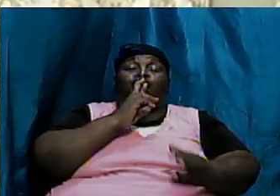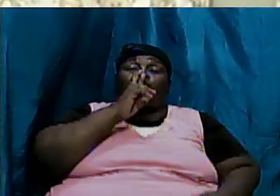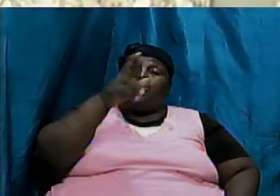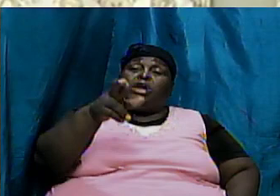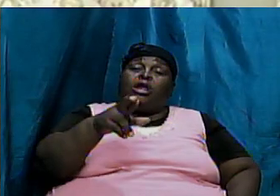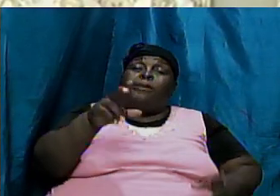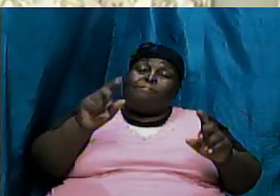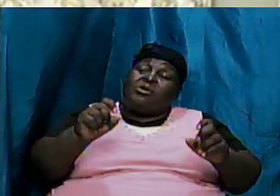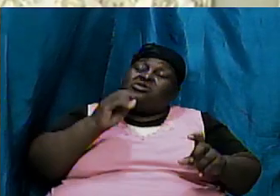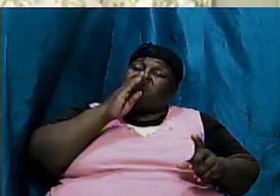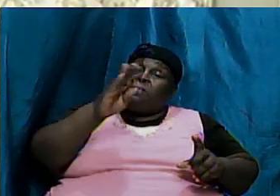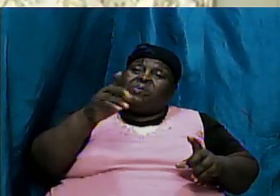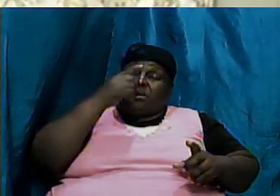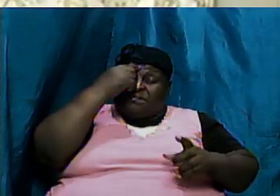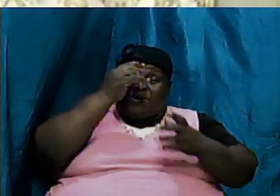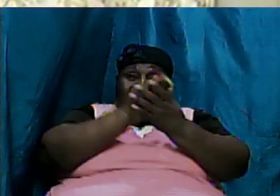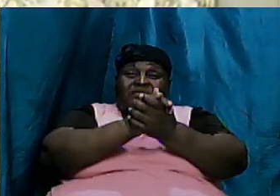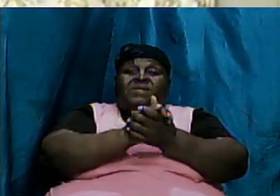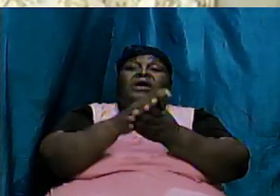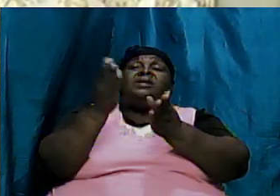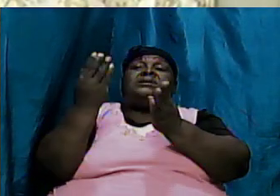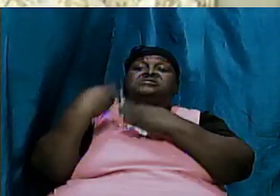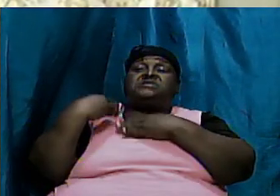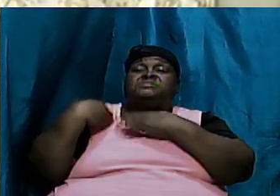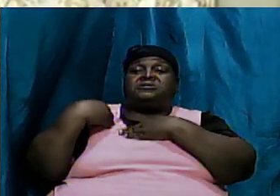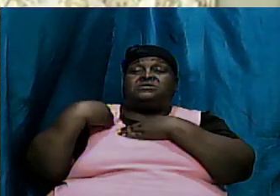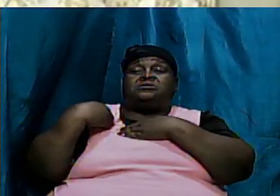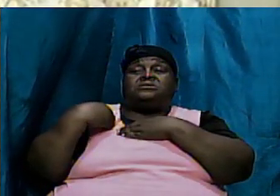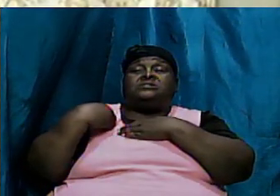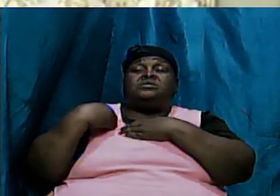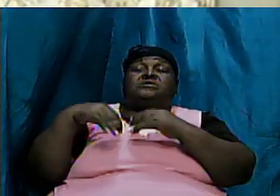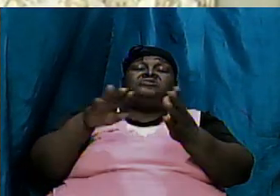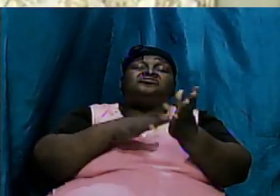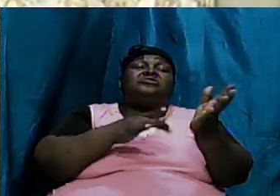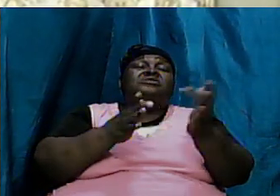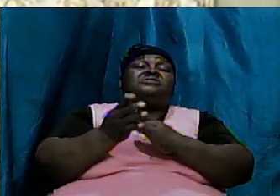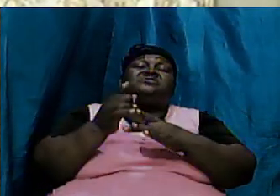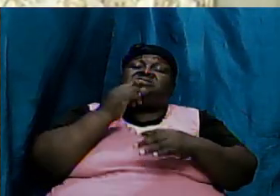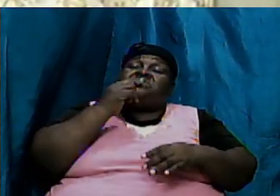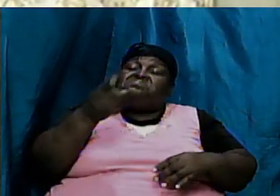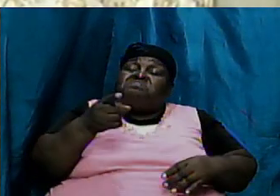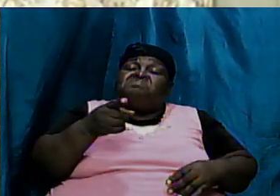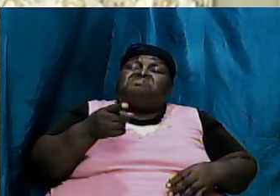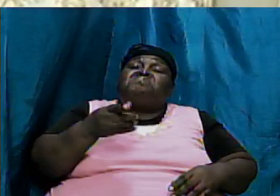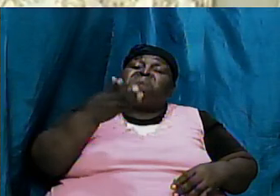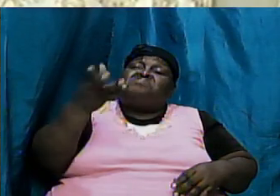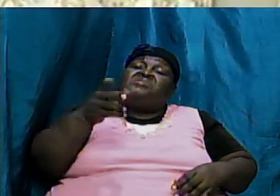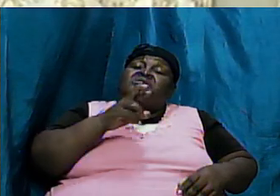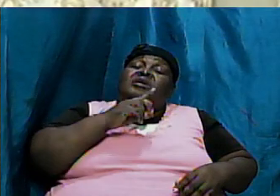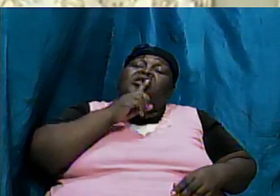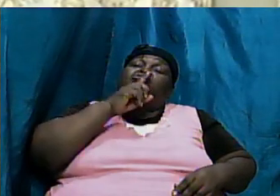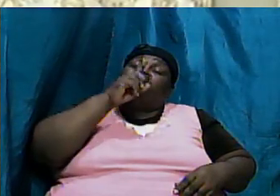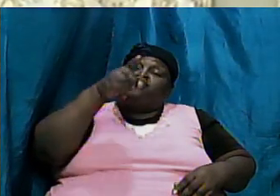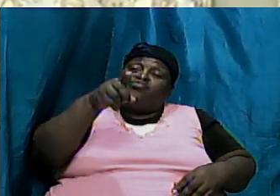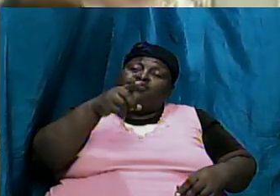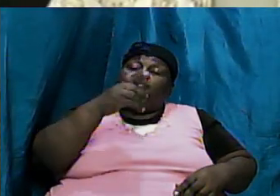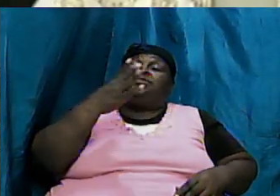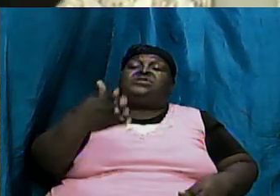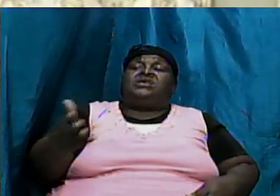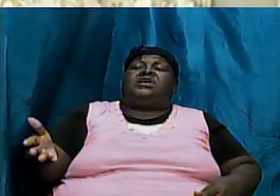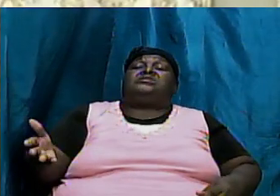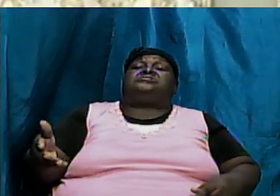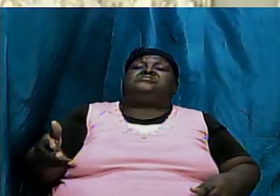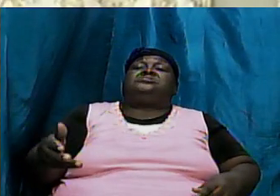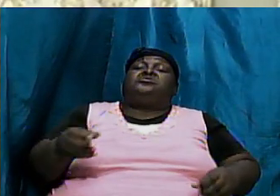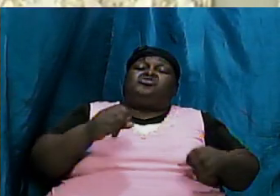be believed and they must be accepted because Jesus was saying these are factual things it